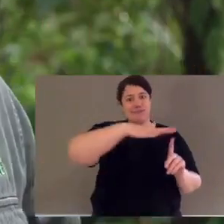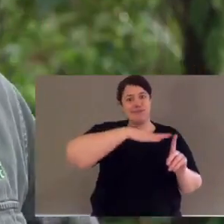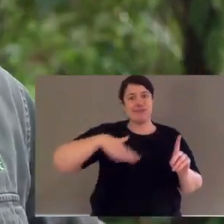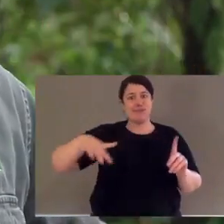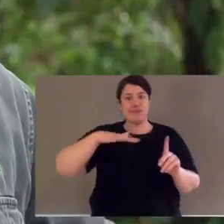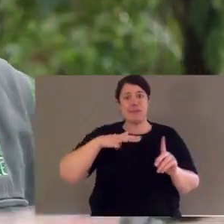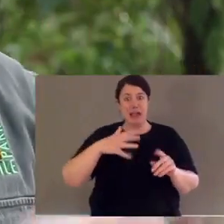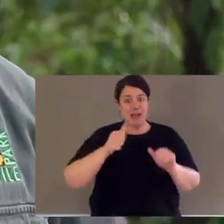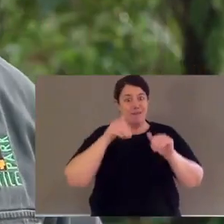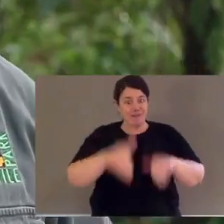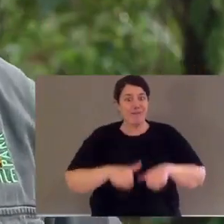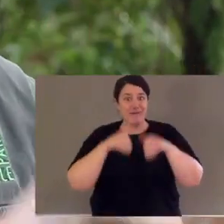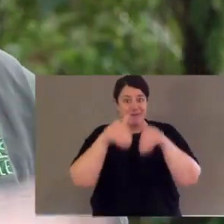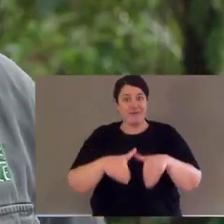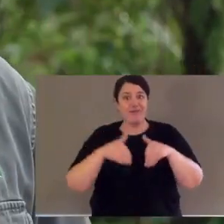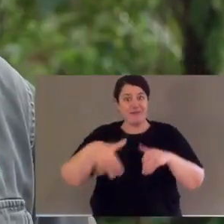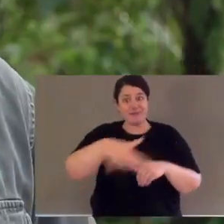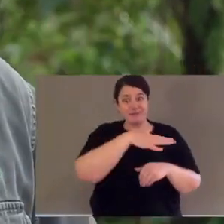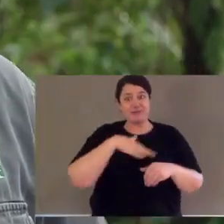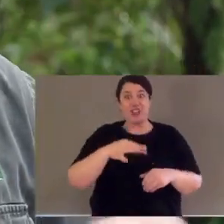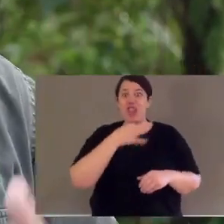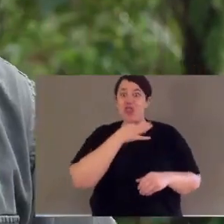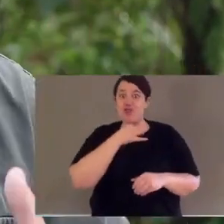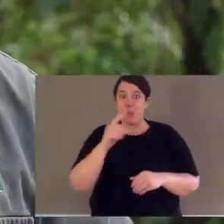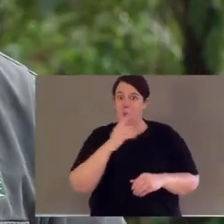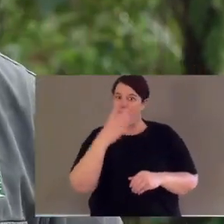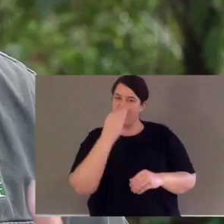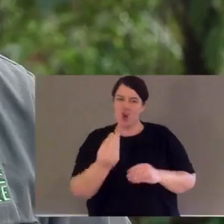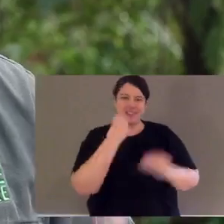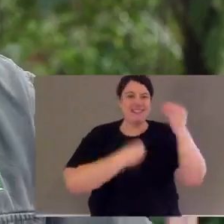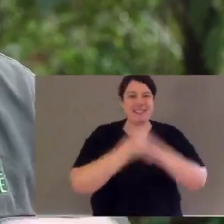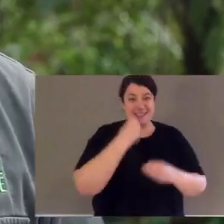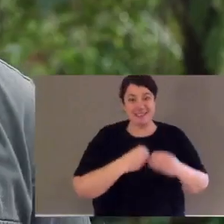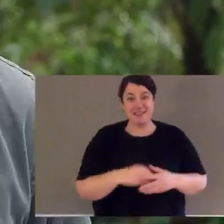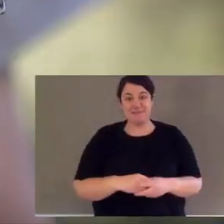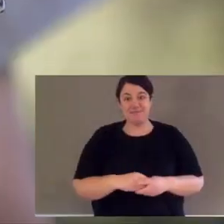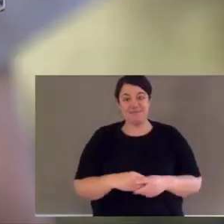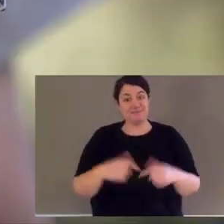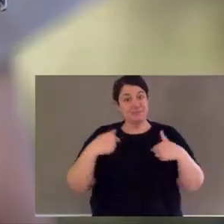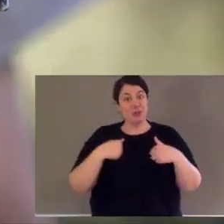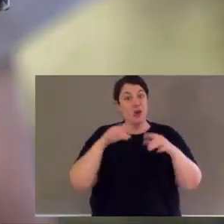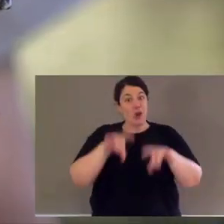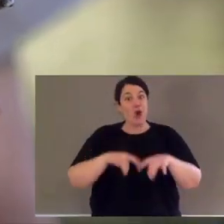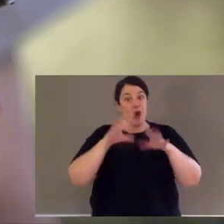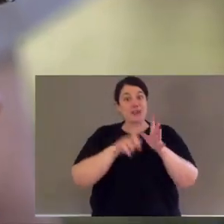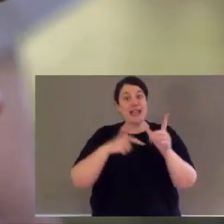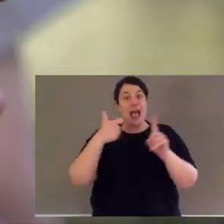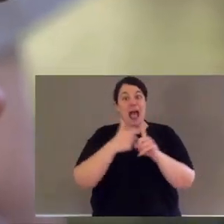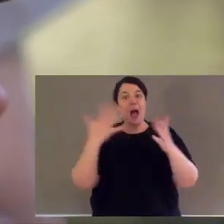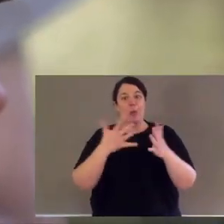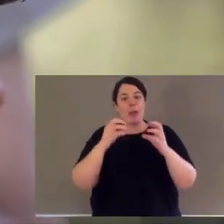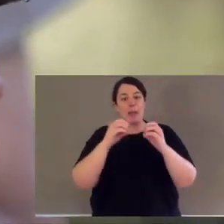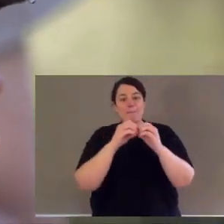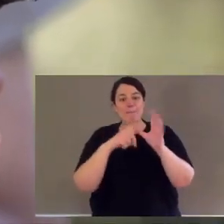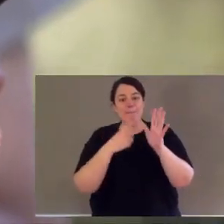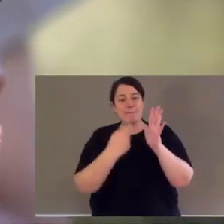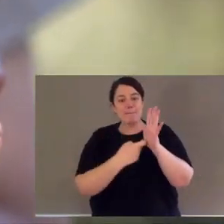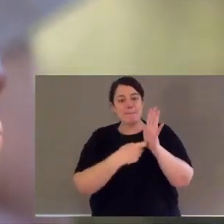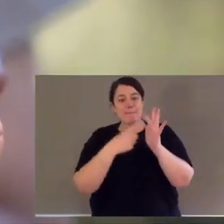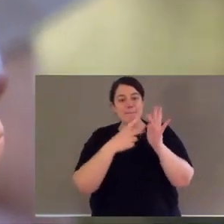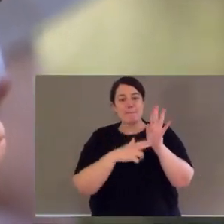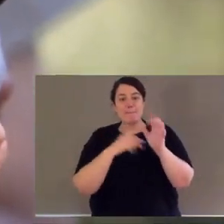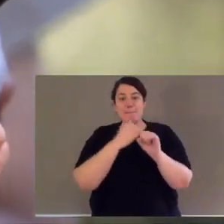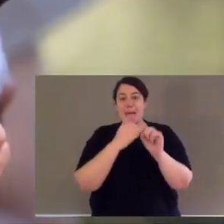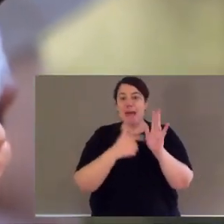wild areas where Palmer wallabies still exist, and their major threat is the feral fox. Aussie Ark is situated in the Barrington Tops,